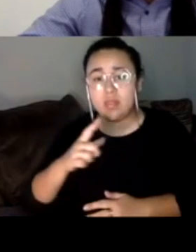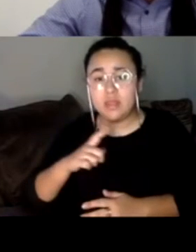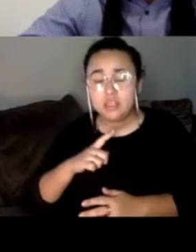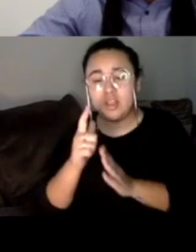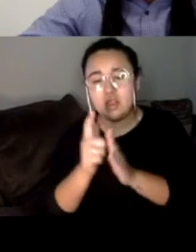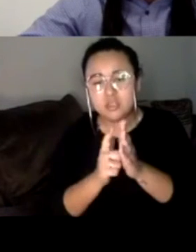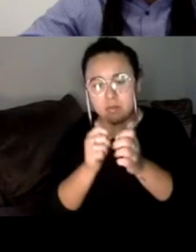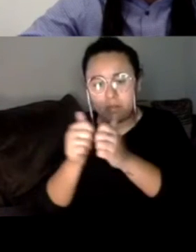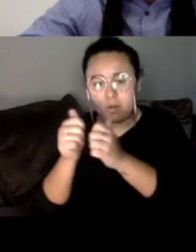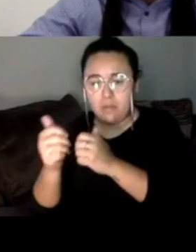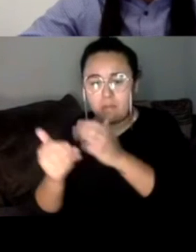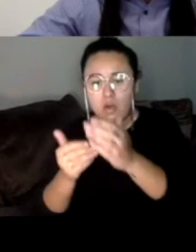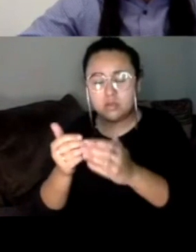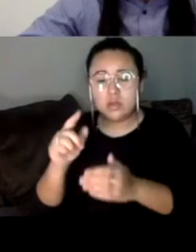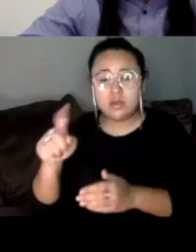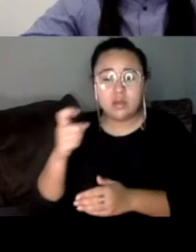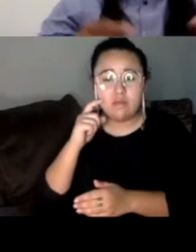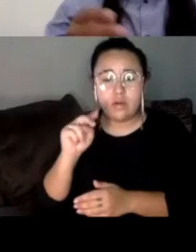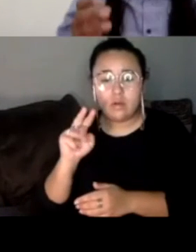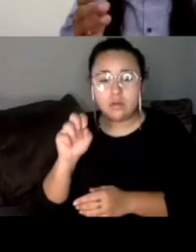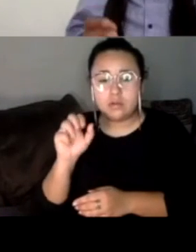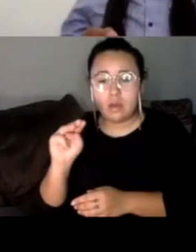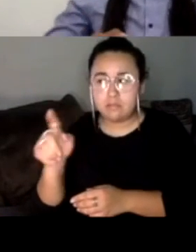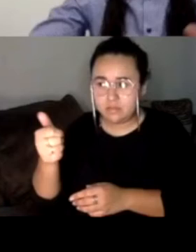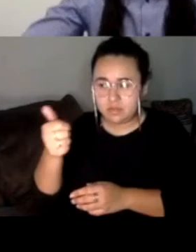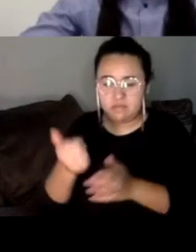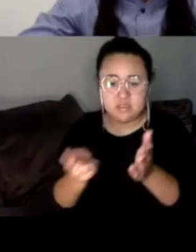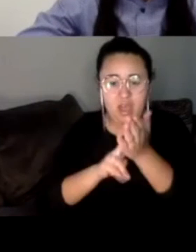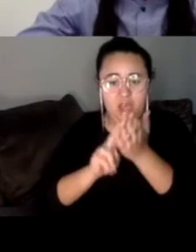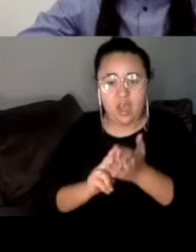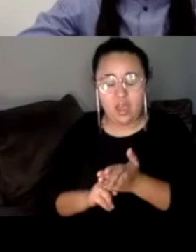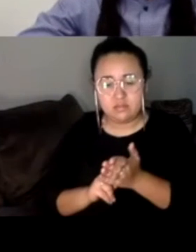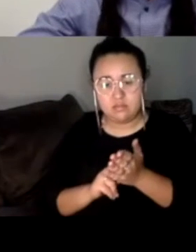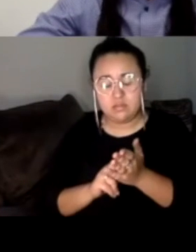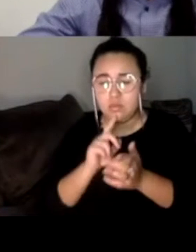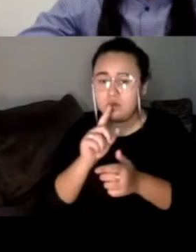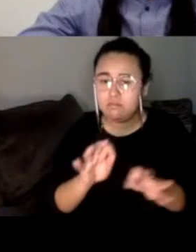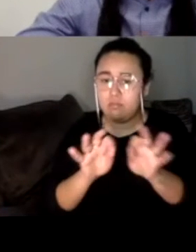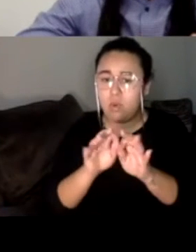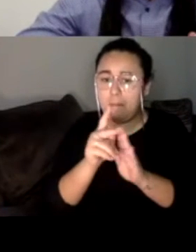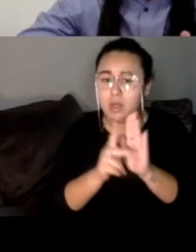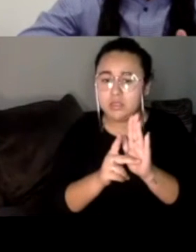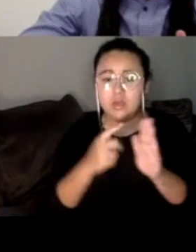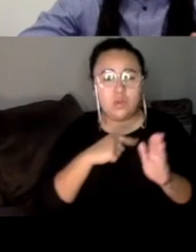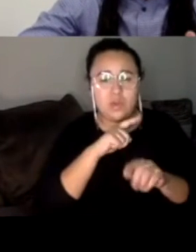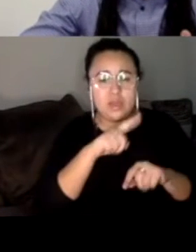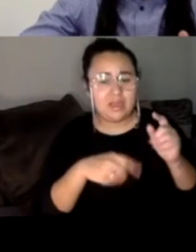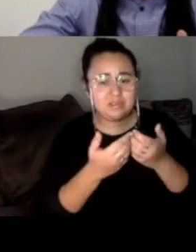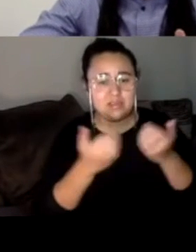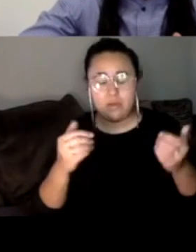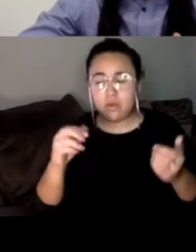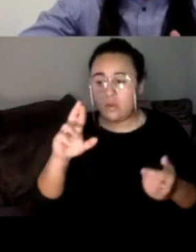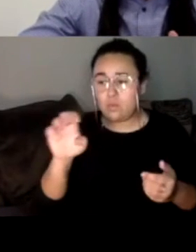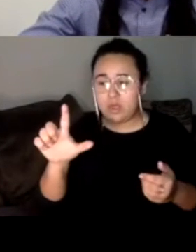Newsom like has, has signed. Um, and I think we also can't separate, you know, like what a recall of the governor